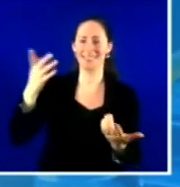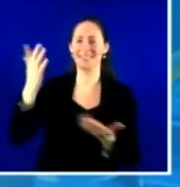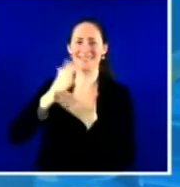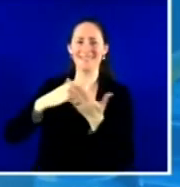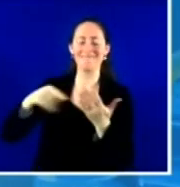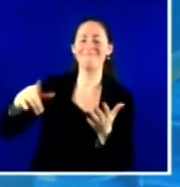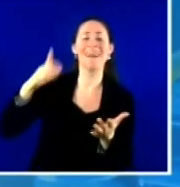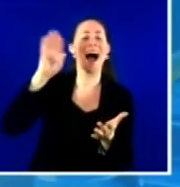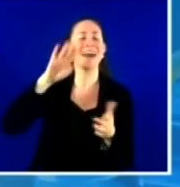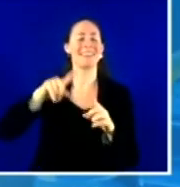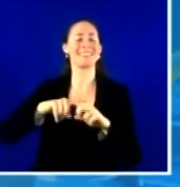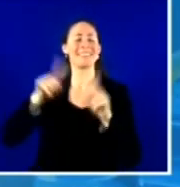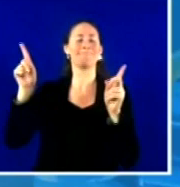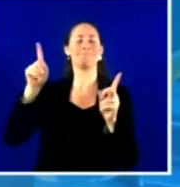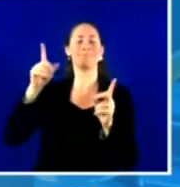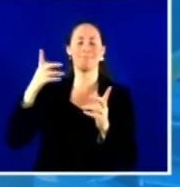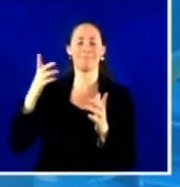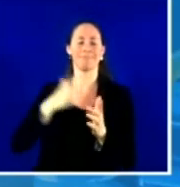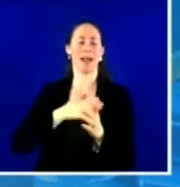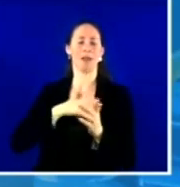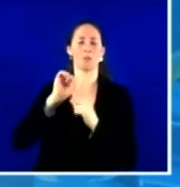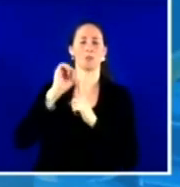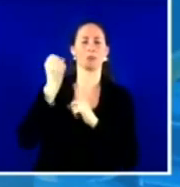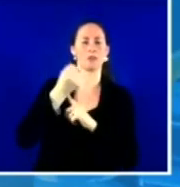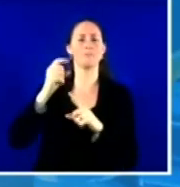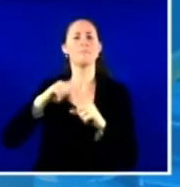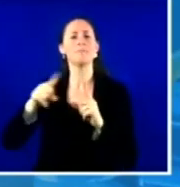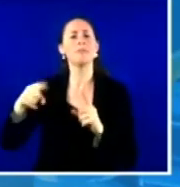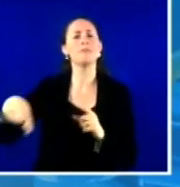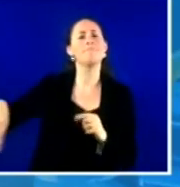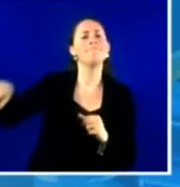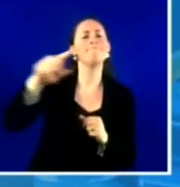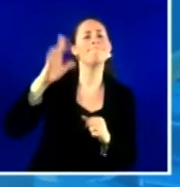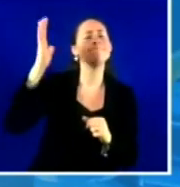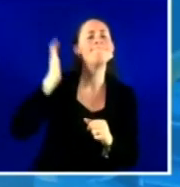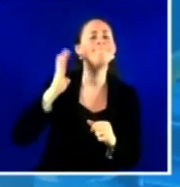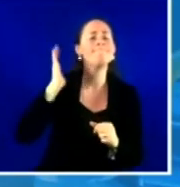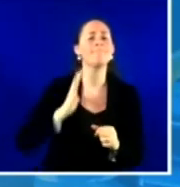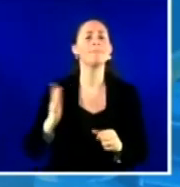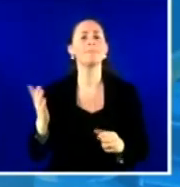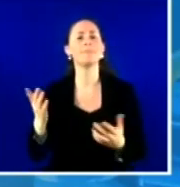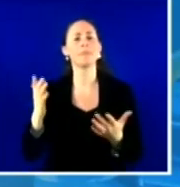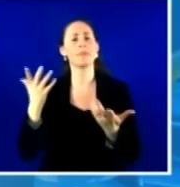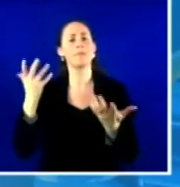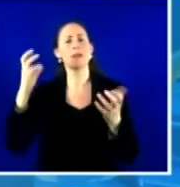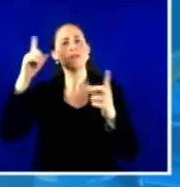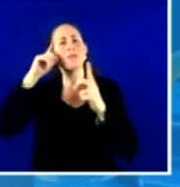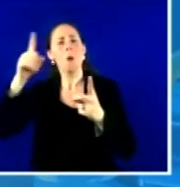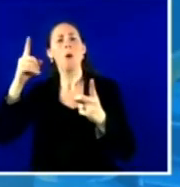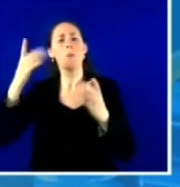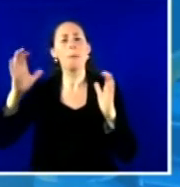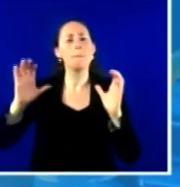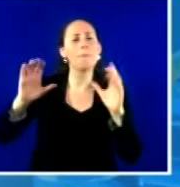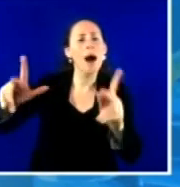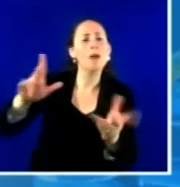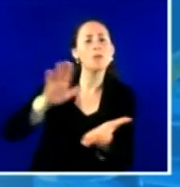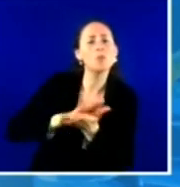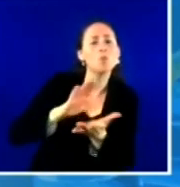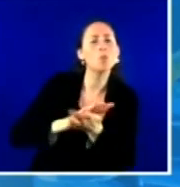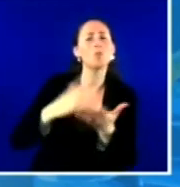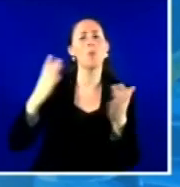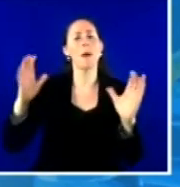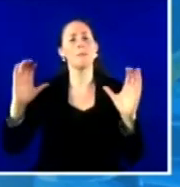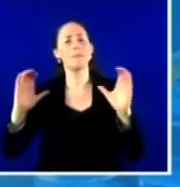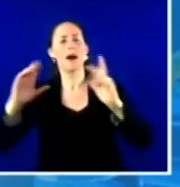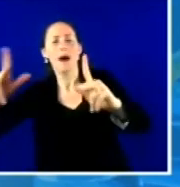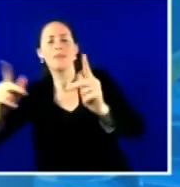getting back to the things they used to do, getting back to full in-person school and getting back to sports and being with your friends. And lots of